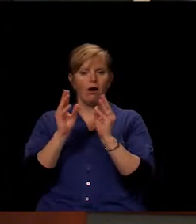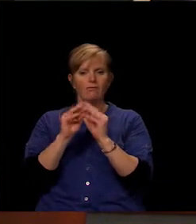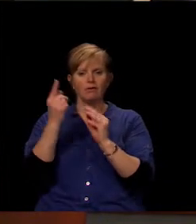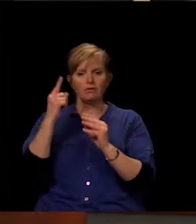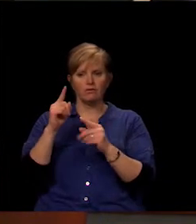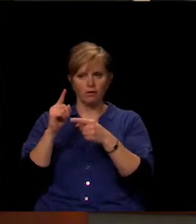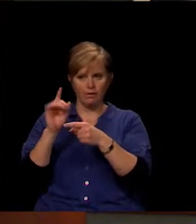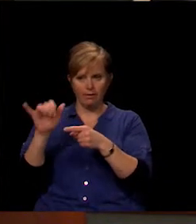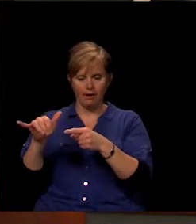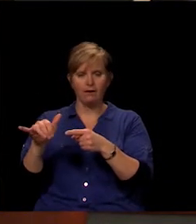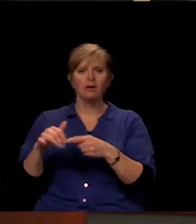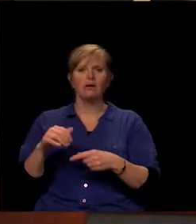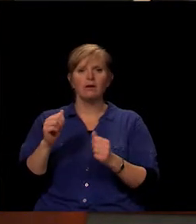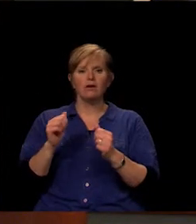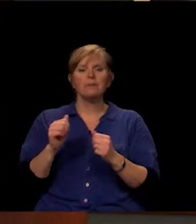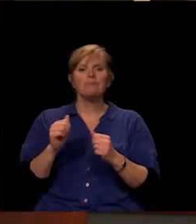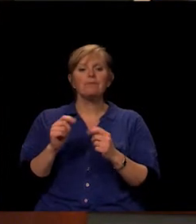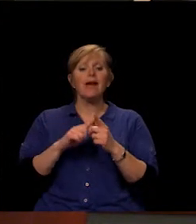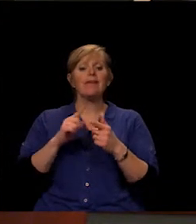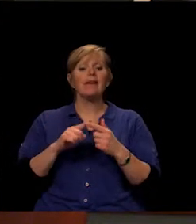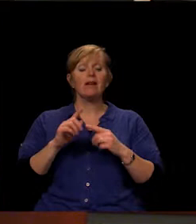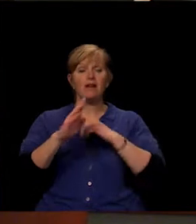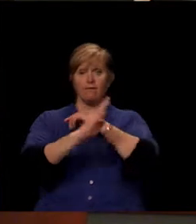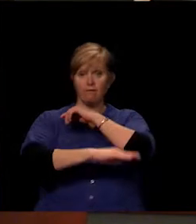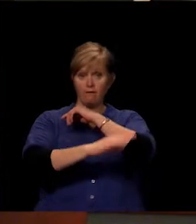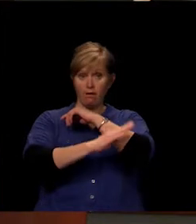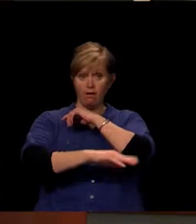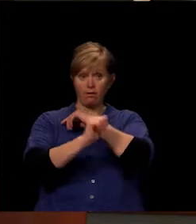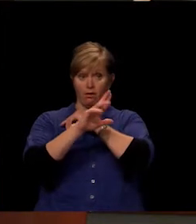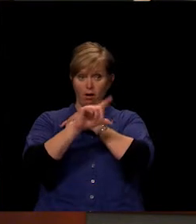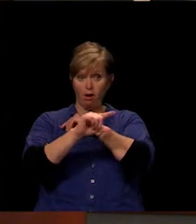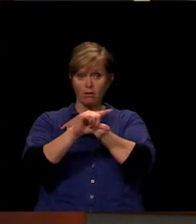student devices would be deployed in the fall, in August.